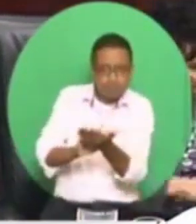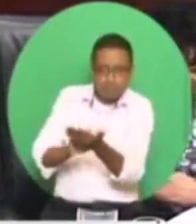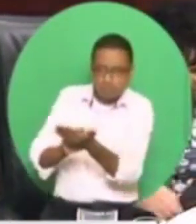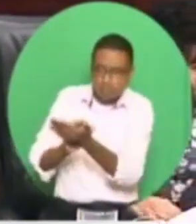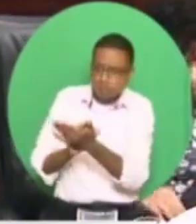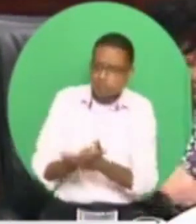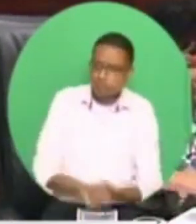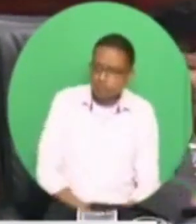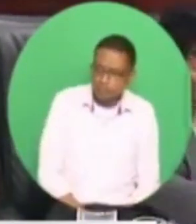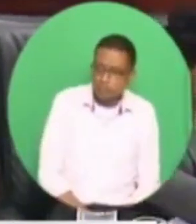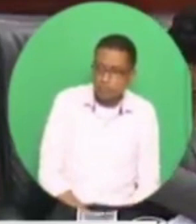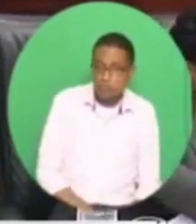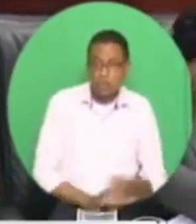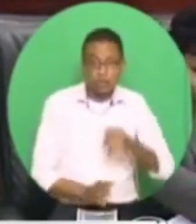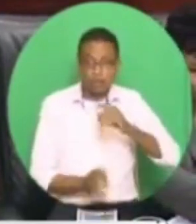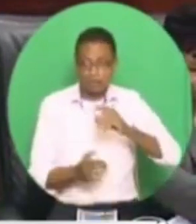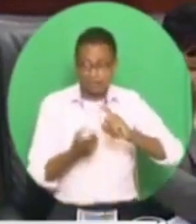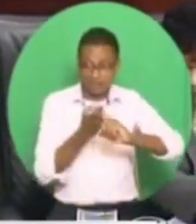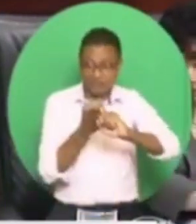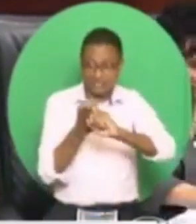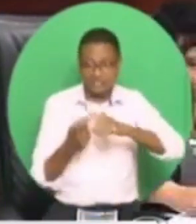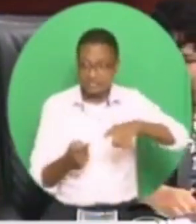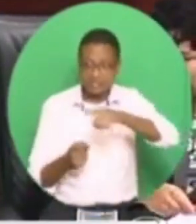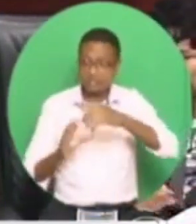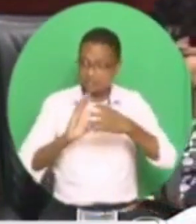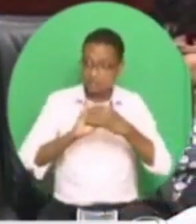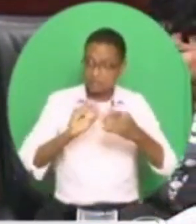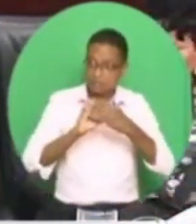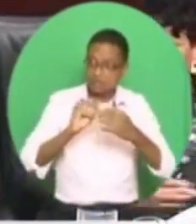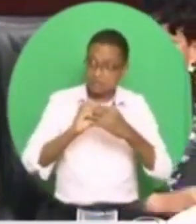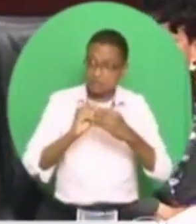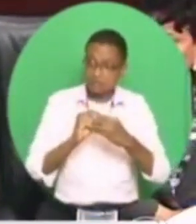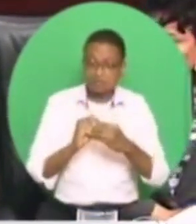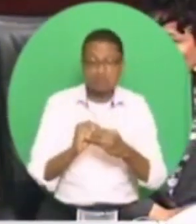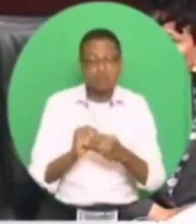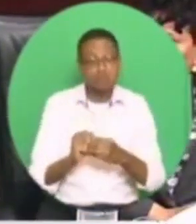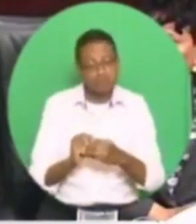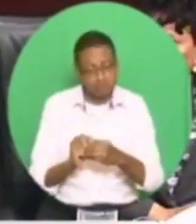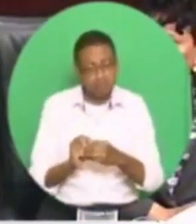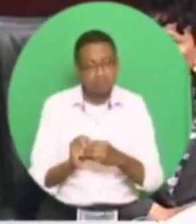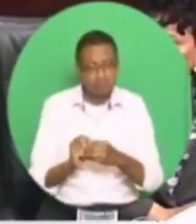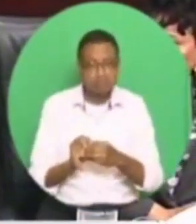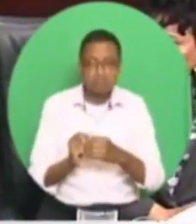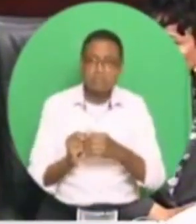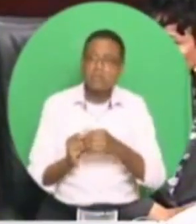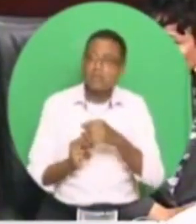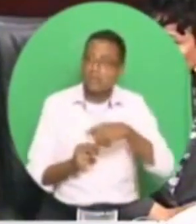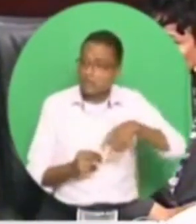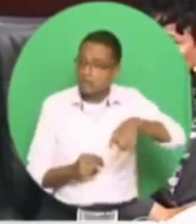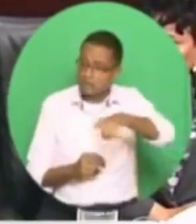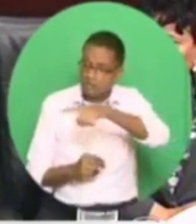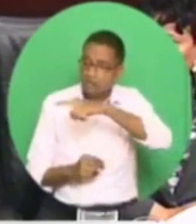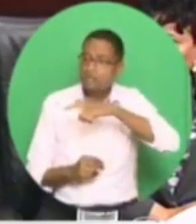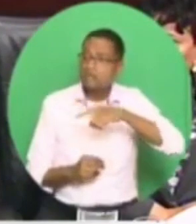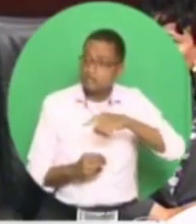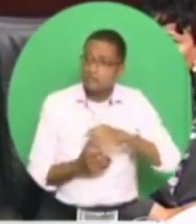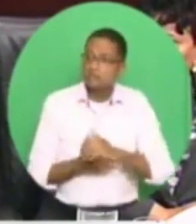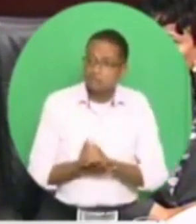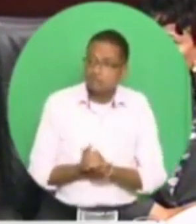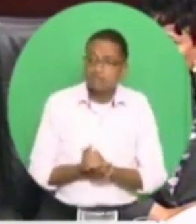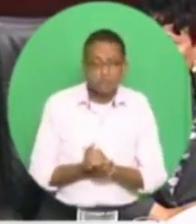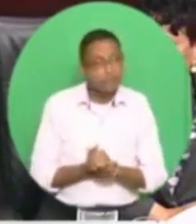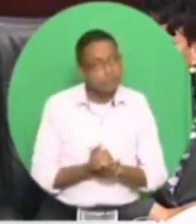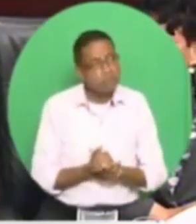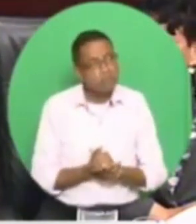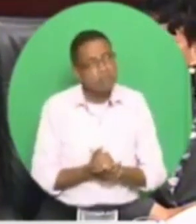colleagues who spoke really took a chapter, a few pages, out of